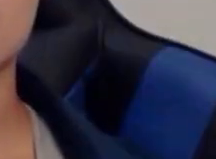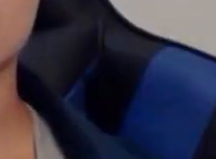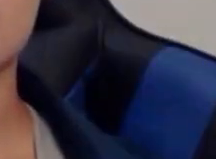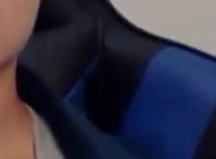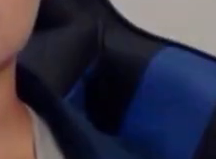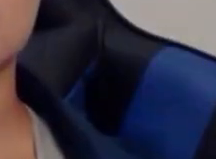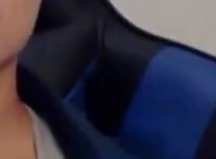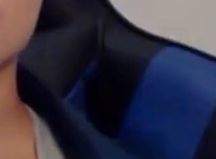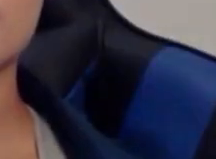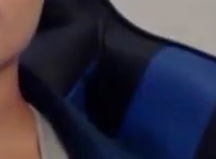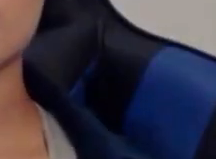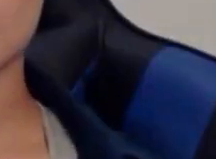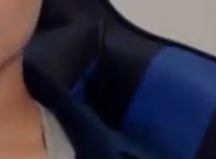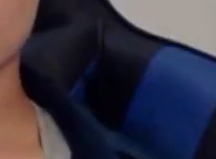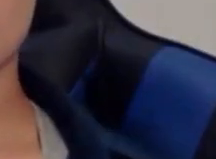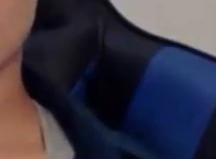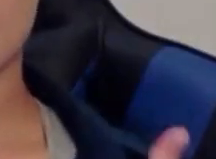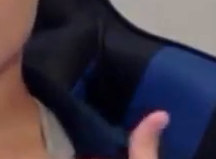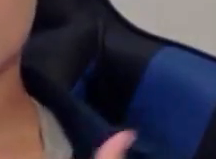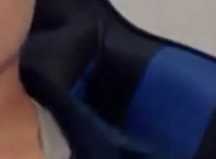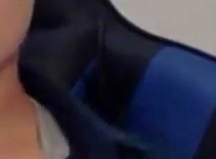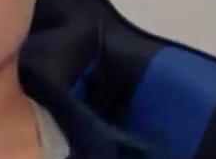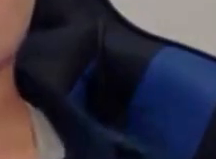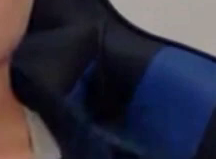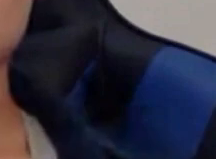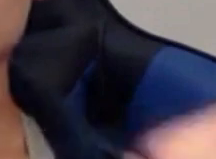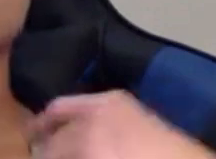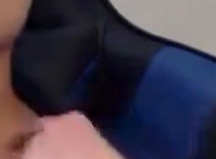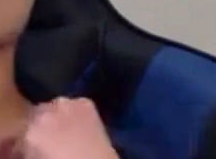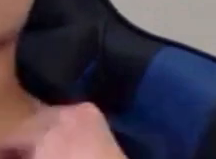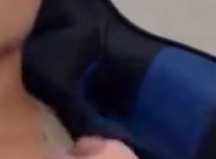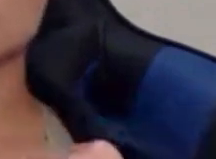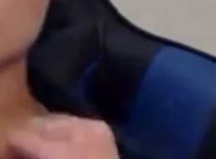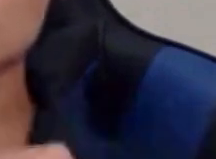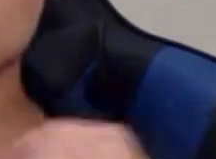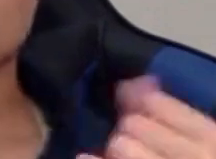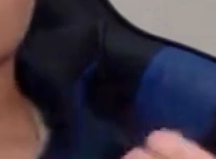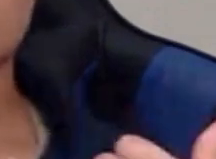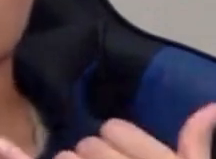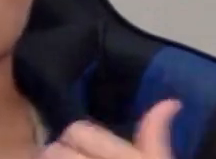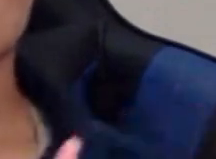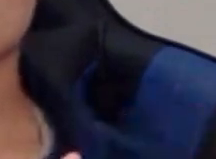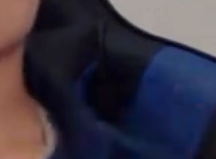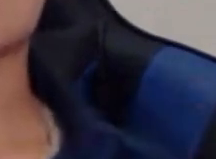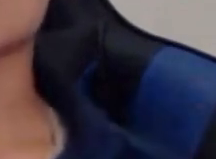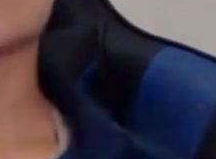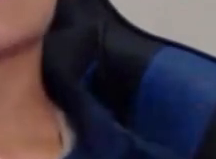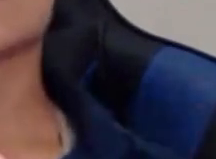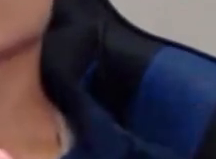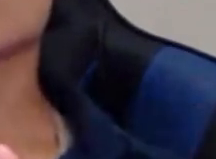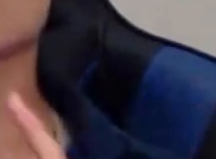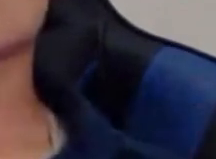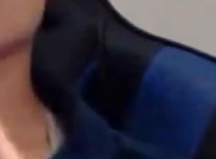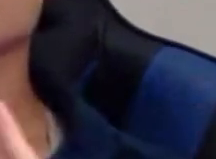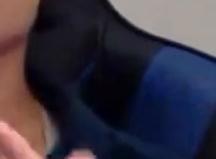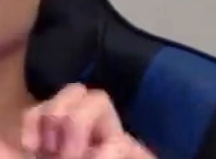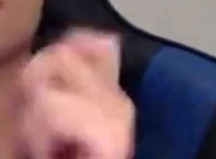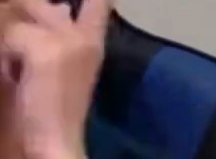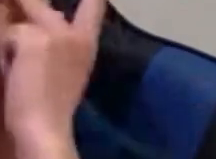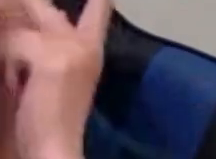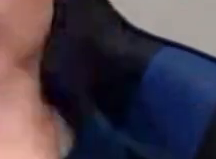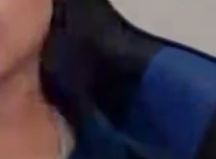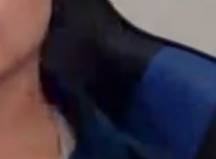We have another question. Where do we go from here knowing what we are up against? I'm really thankful because there are people who are already doing